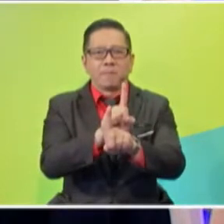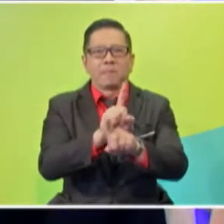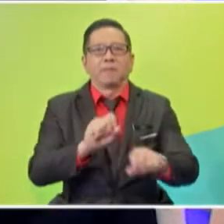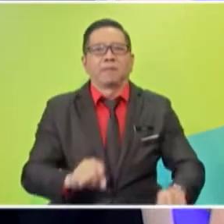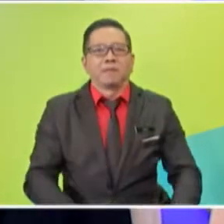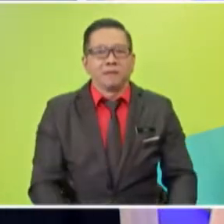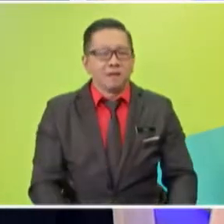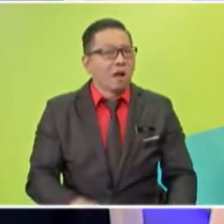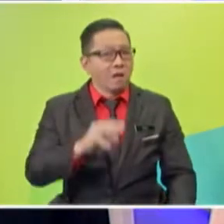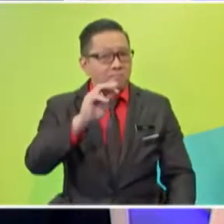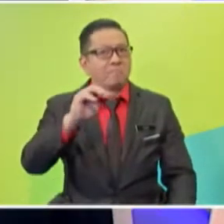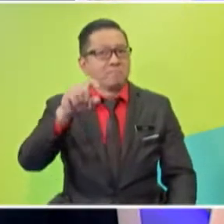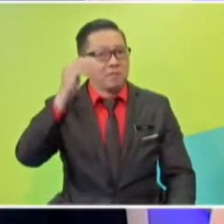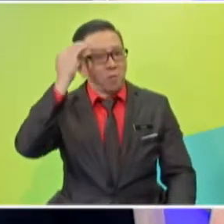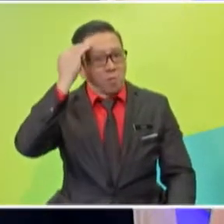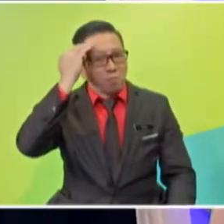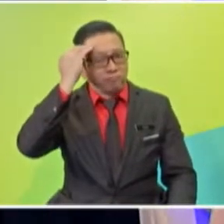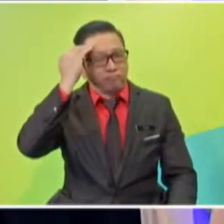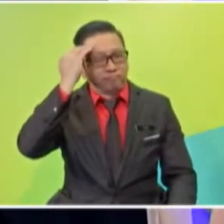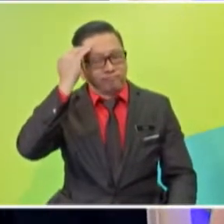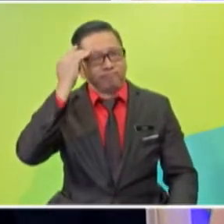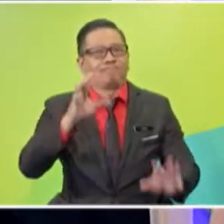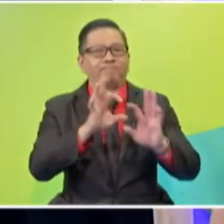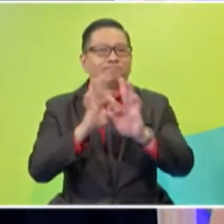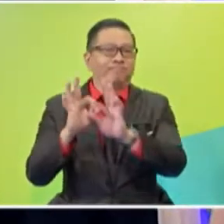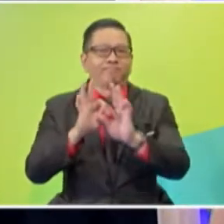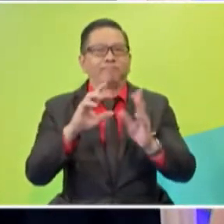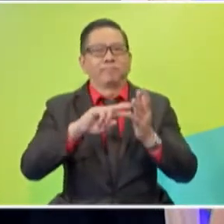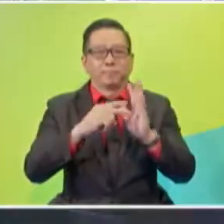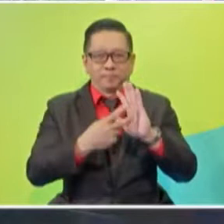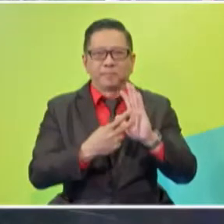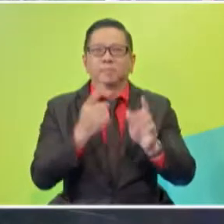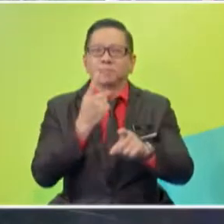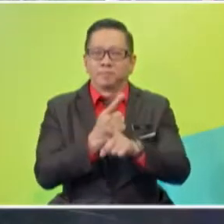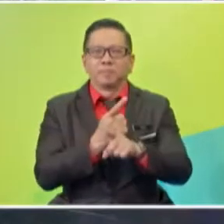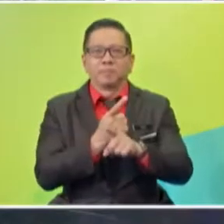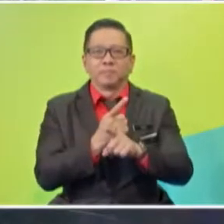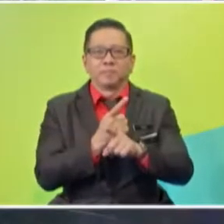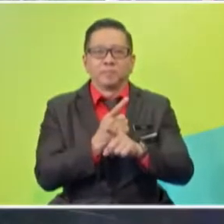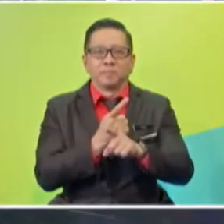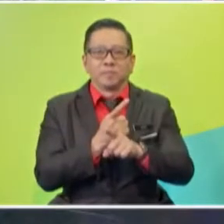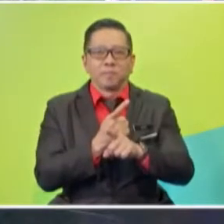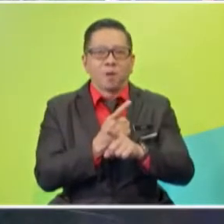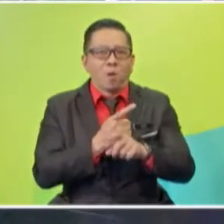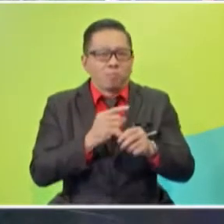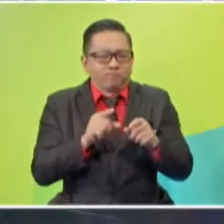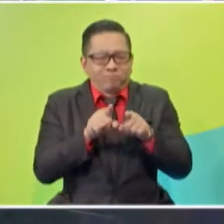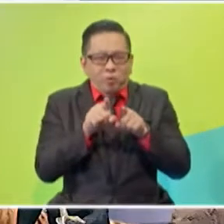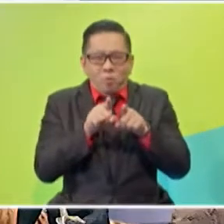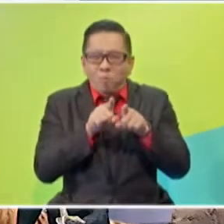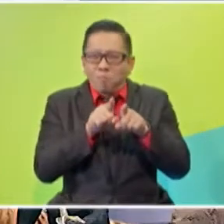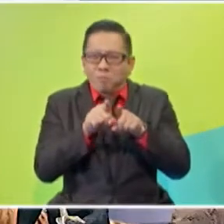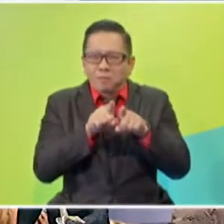know the three types of interaction among animals. I see, and I notice here competition, right? Yeah.